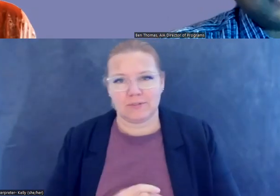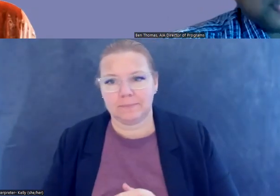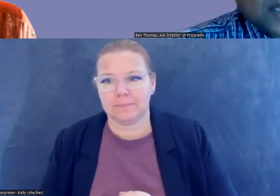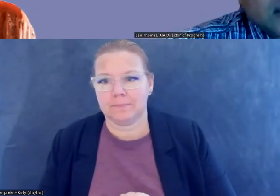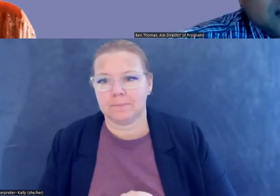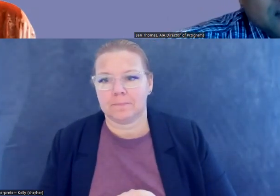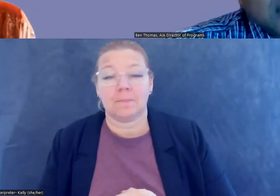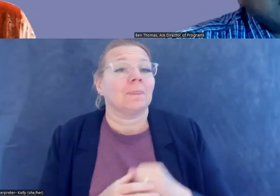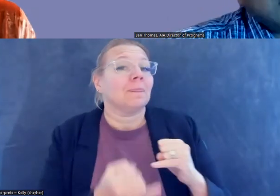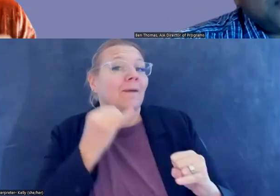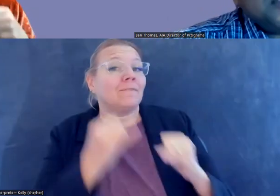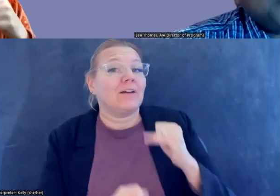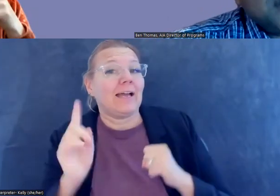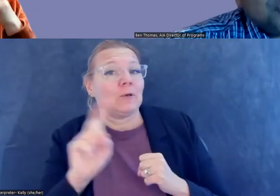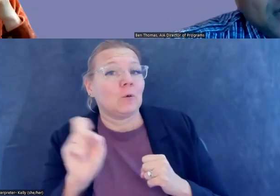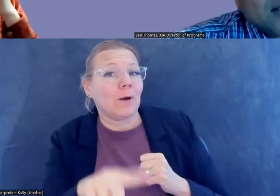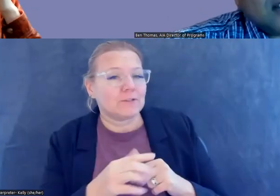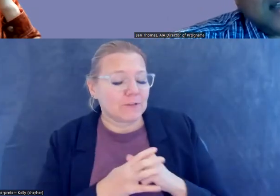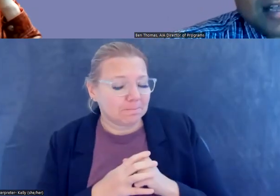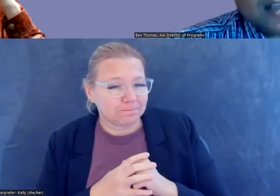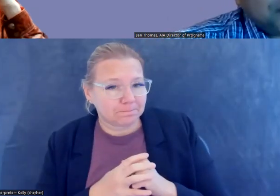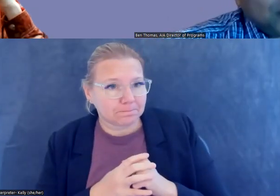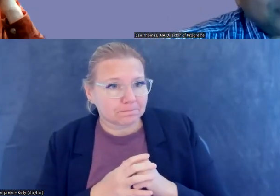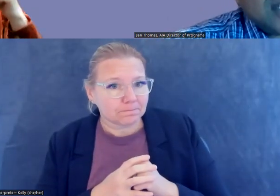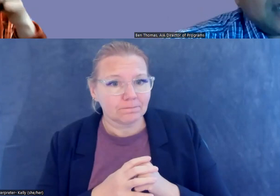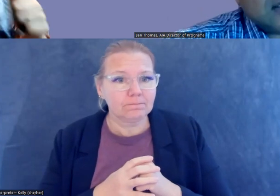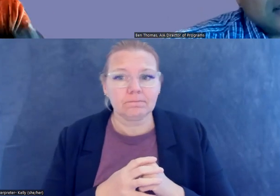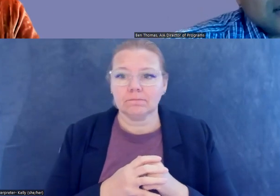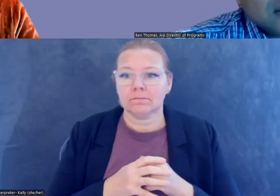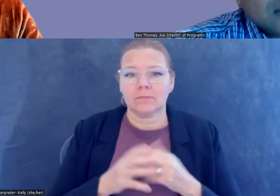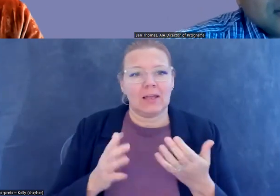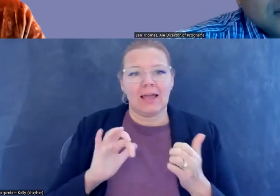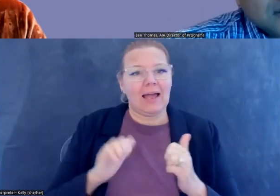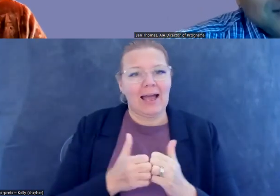Final question. How does one address a, a Cambodian Knight?